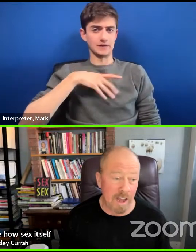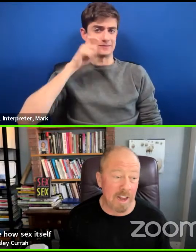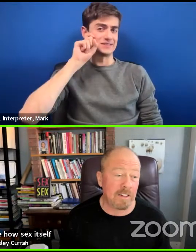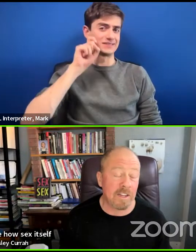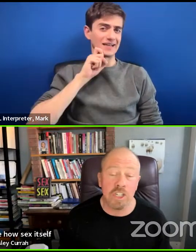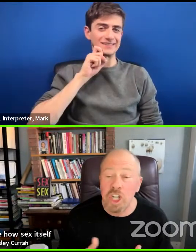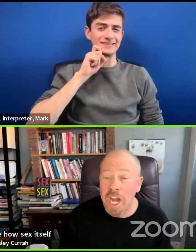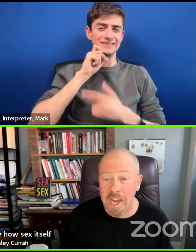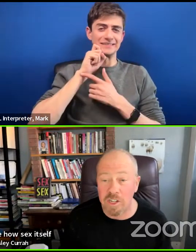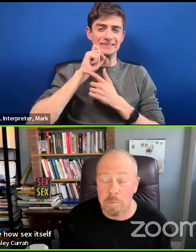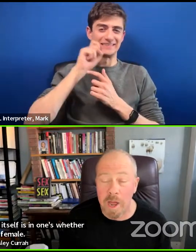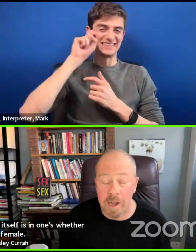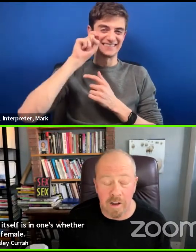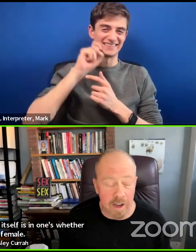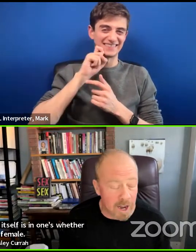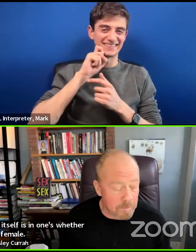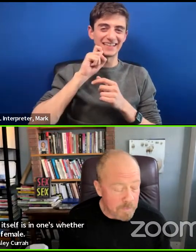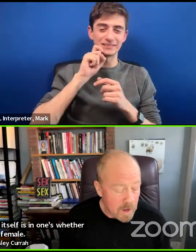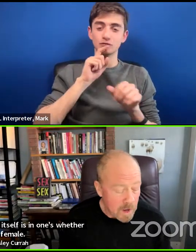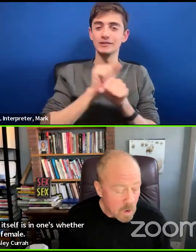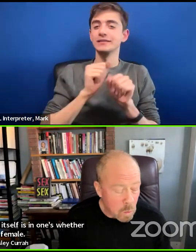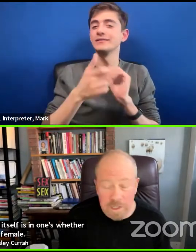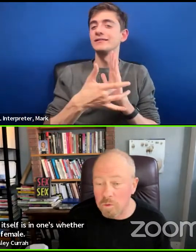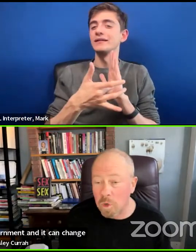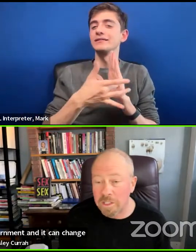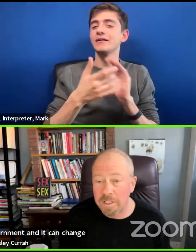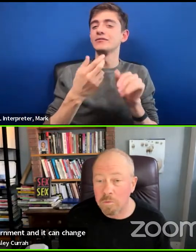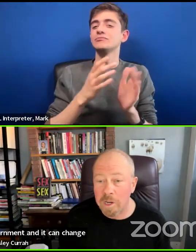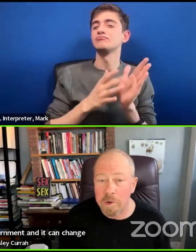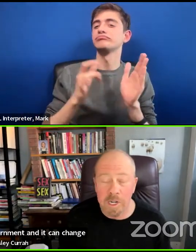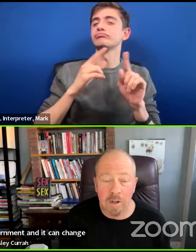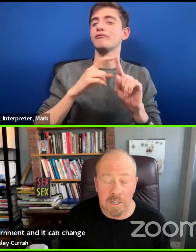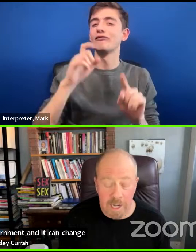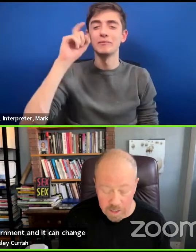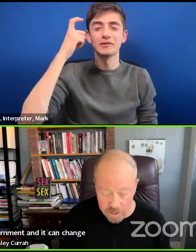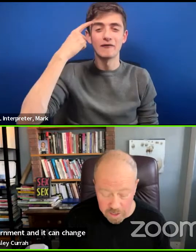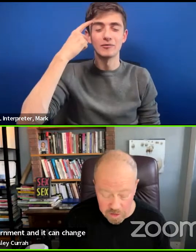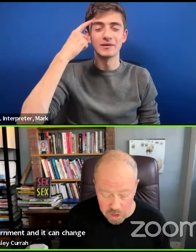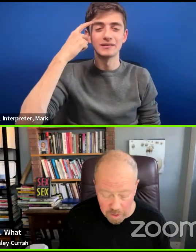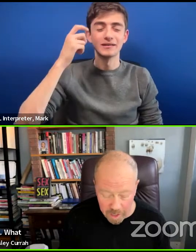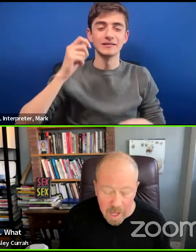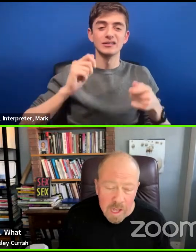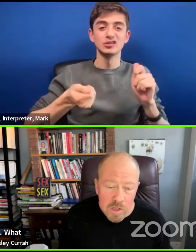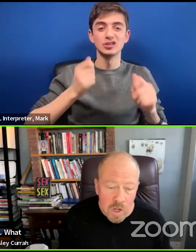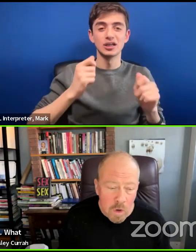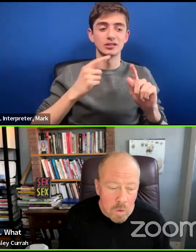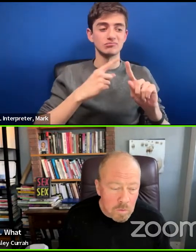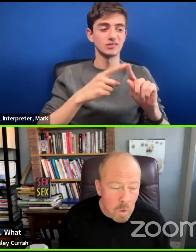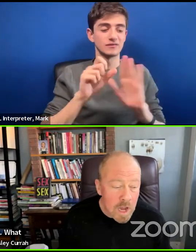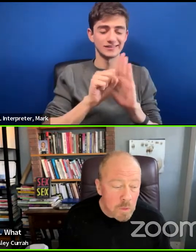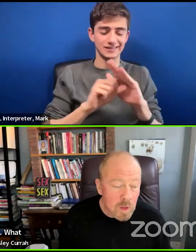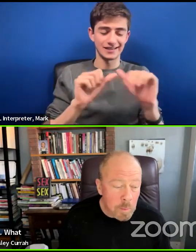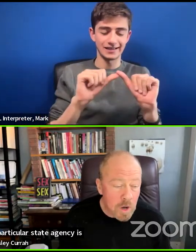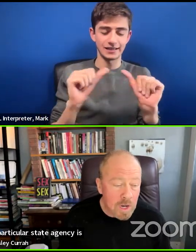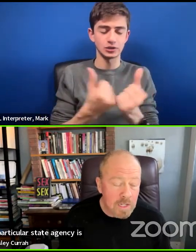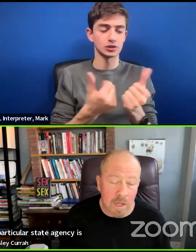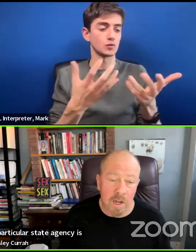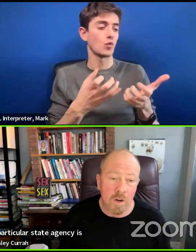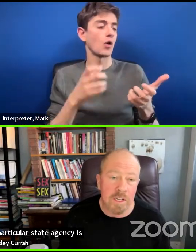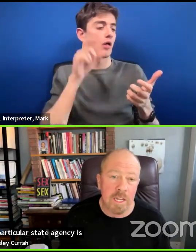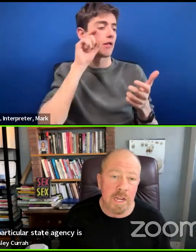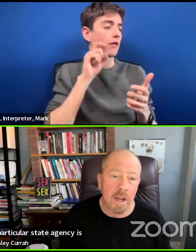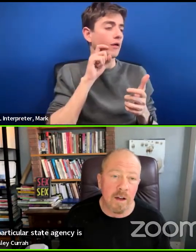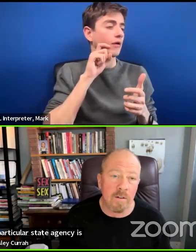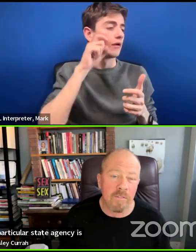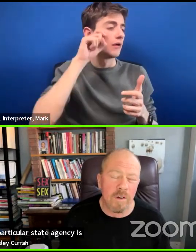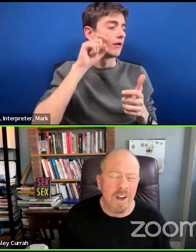government. And it can change depending on what, what this, what particular state agency is doing. So running through the book is